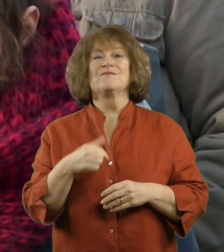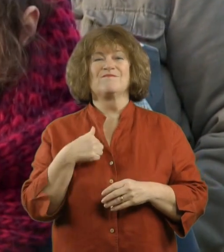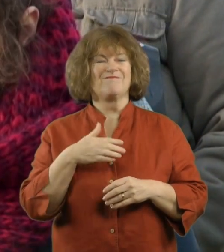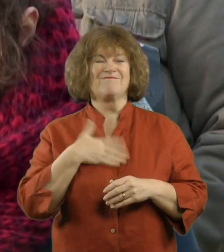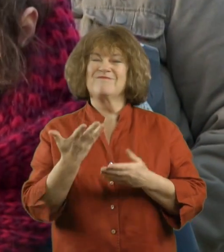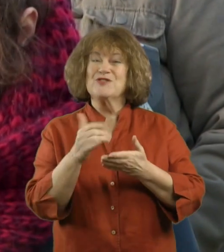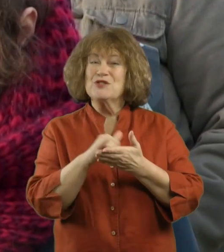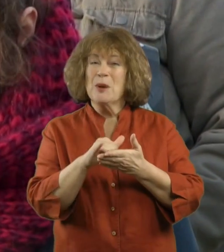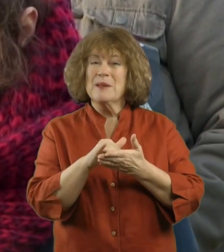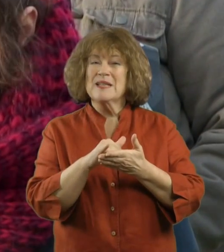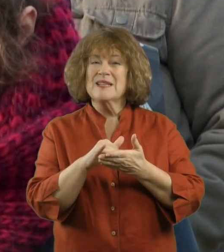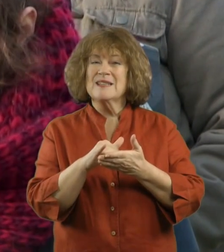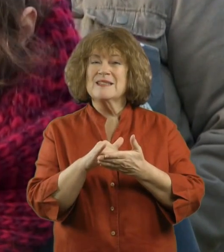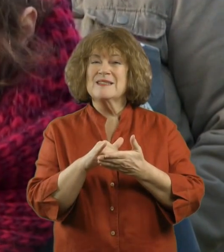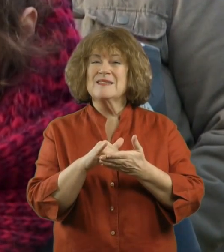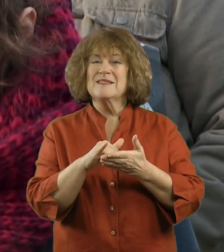Don't like shopping.